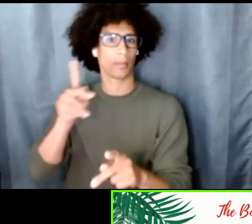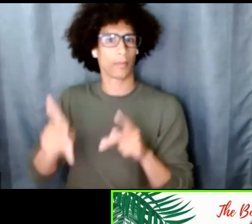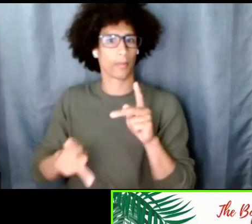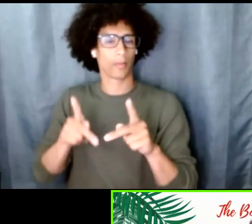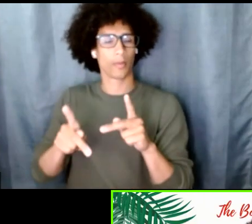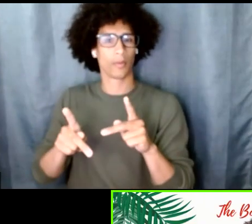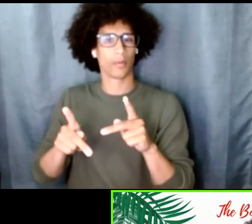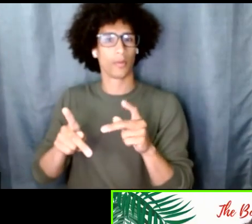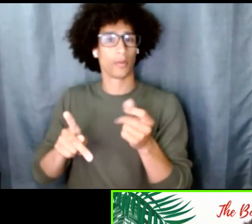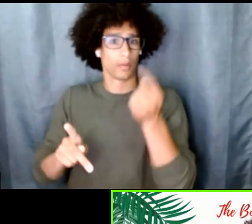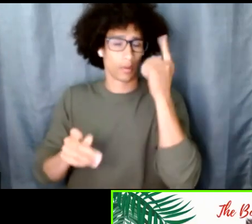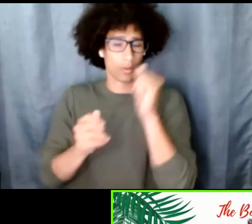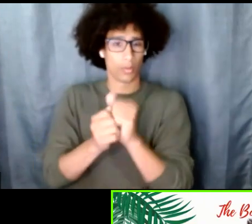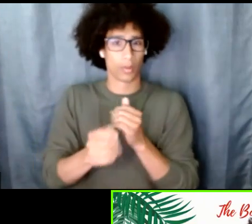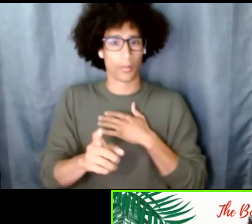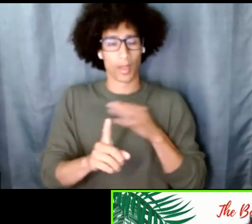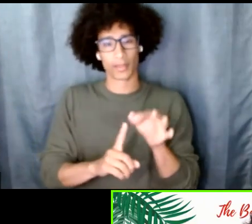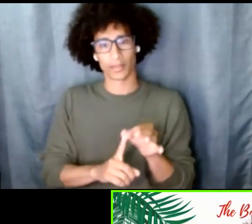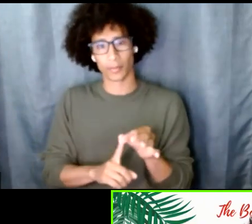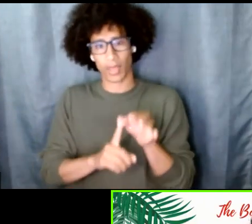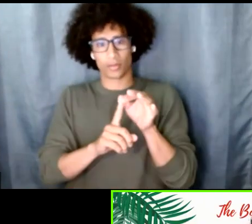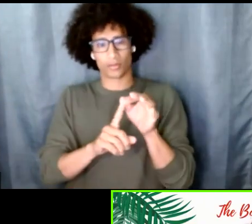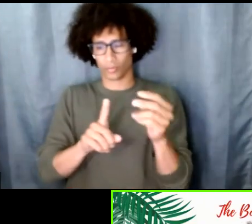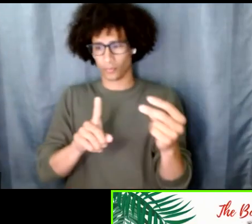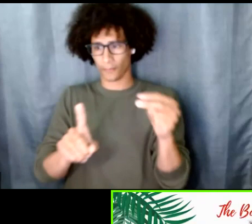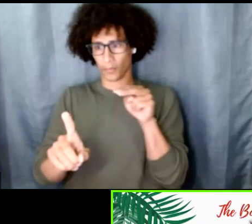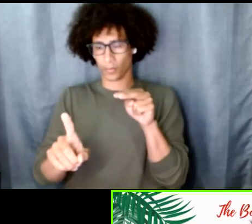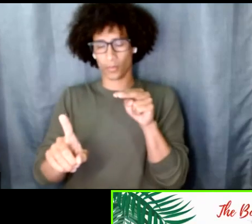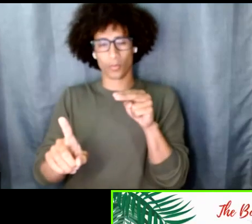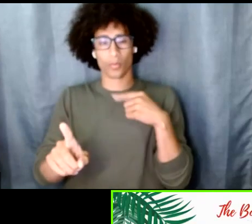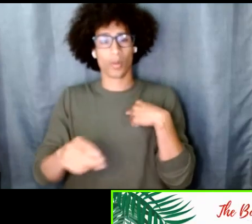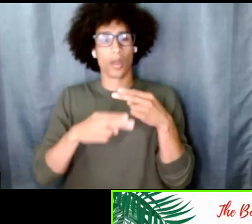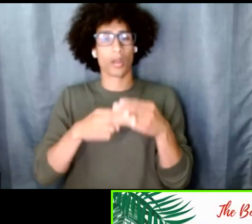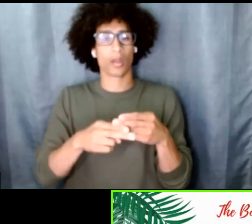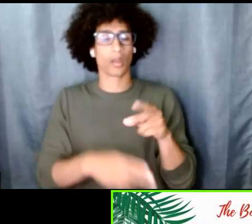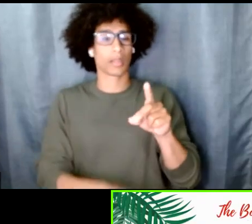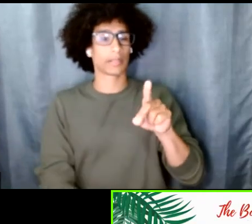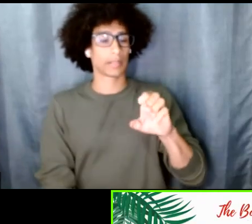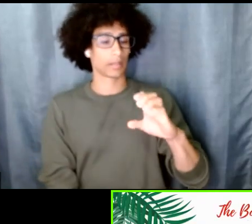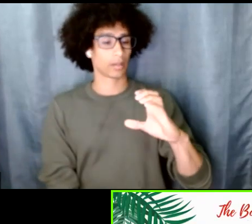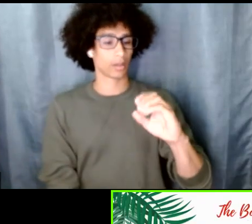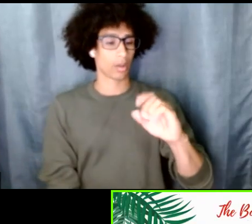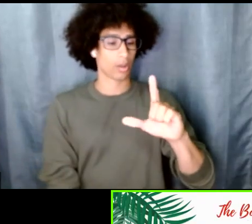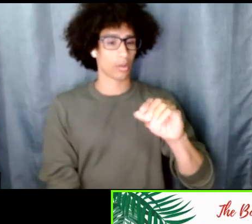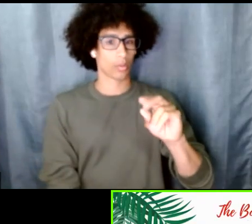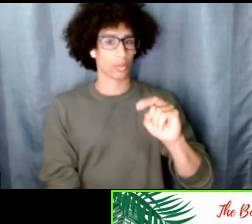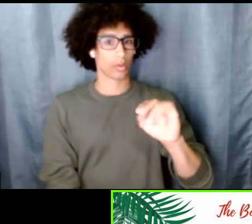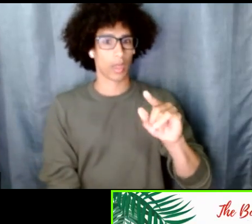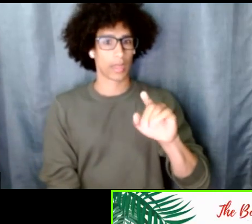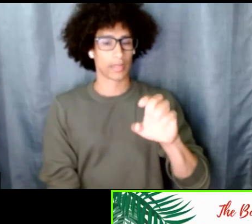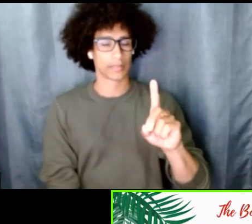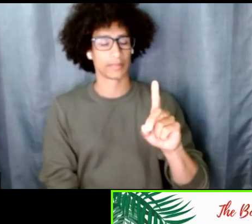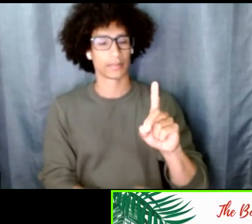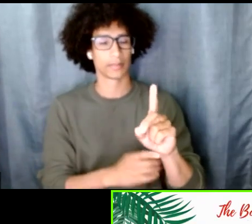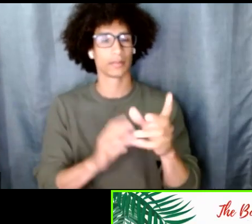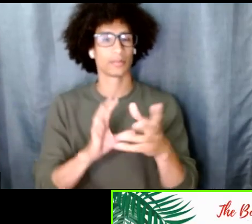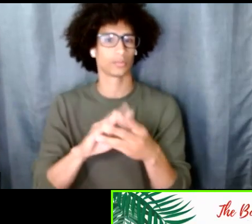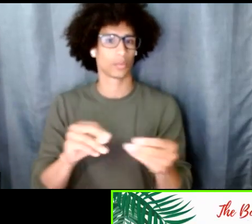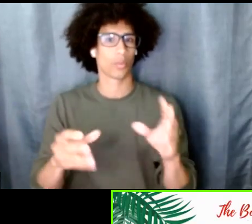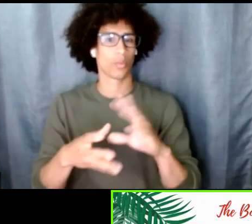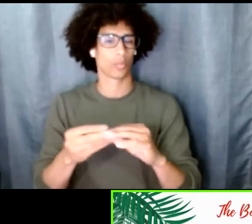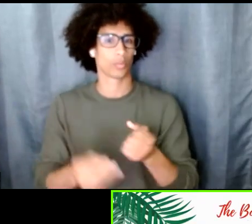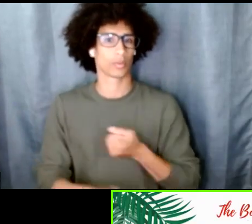create something that i call decolonized theater decolonized storytelling the one that rings true to our